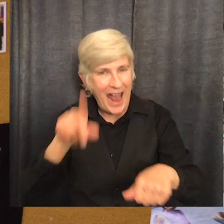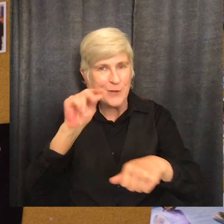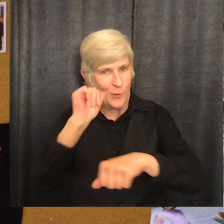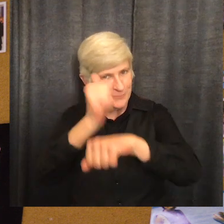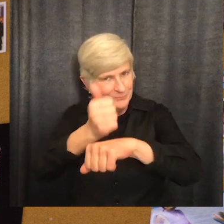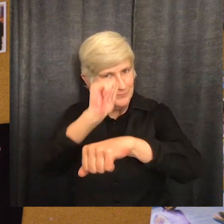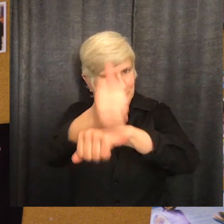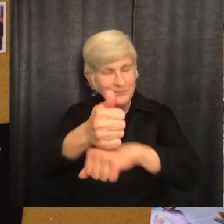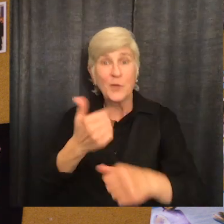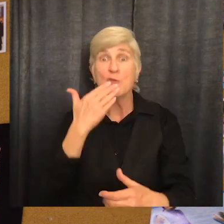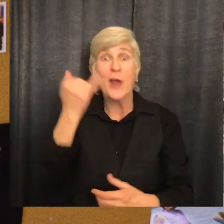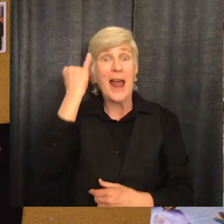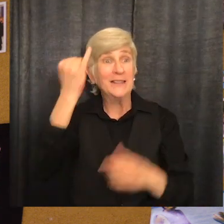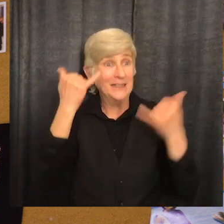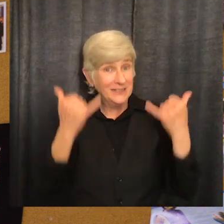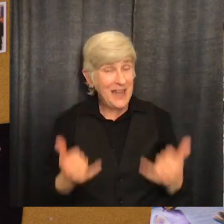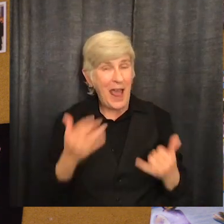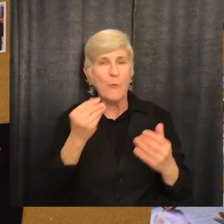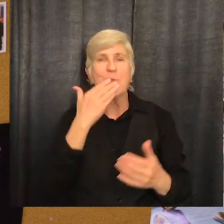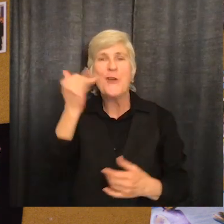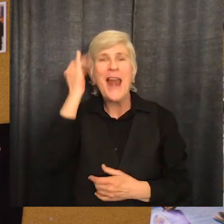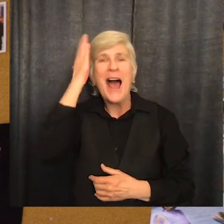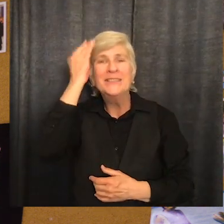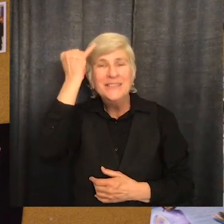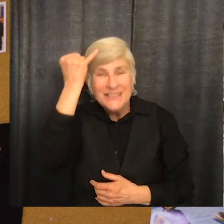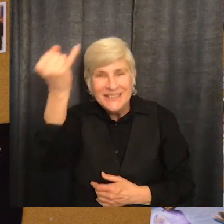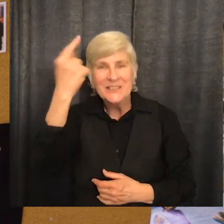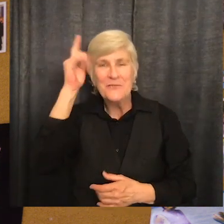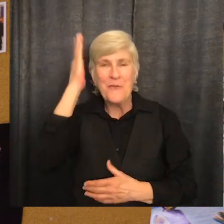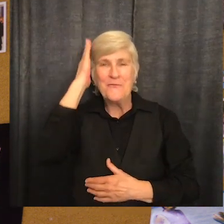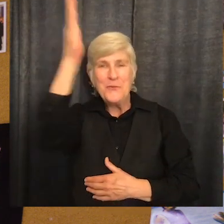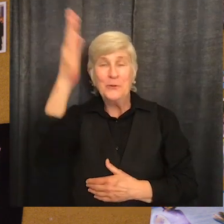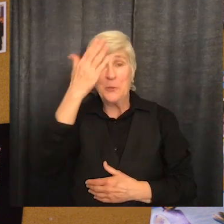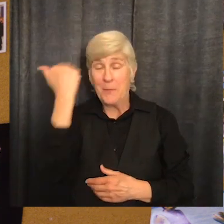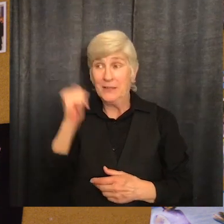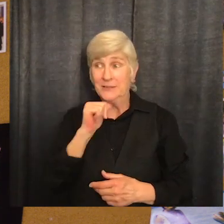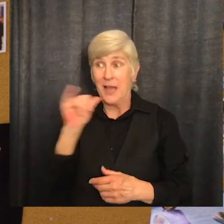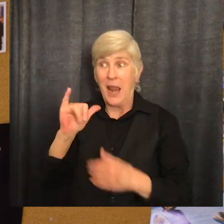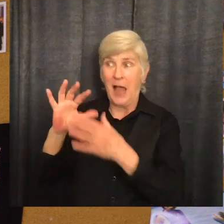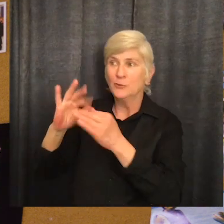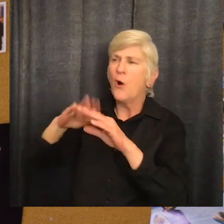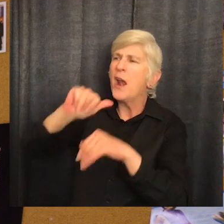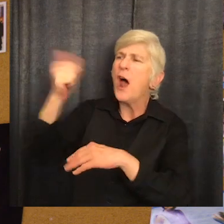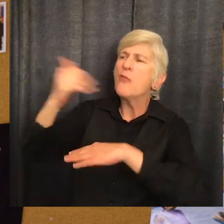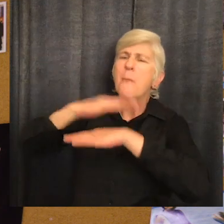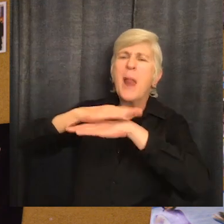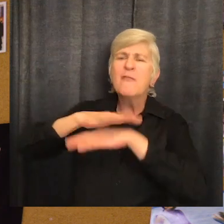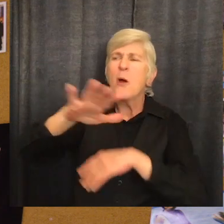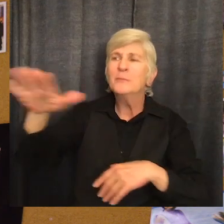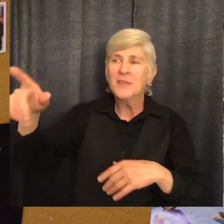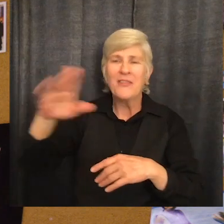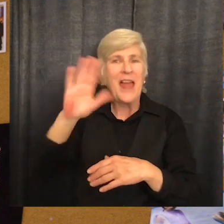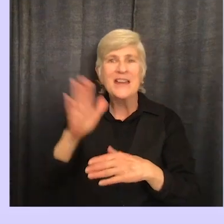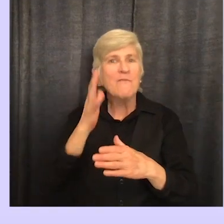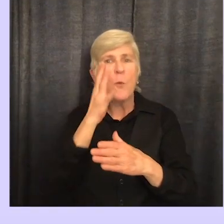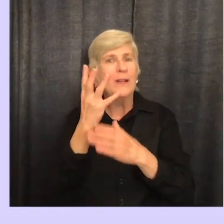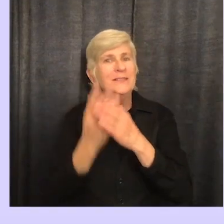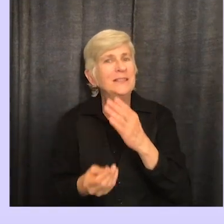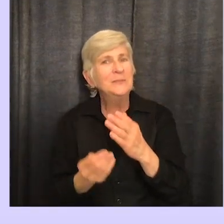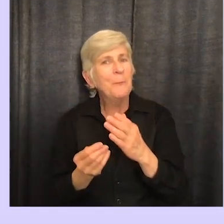They're good ideas now, and they're good ideas in the future, because unlike stories on other platforms, they never disappear.